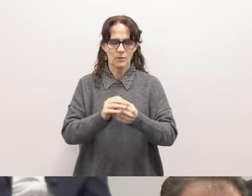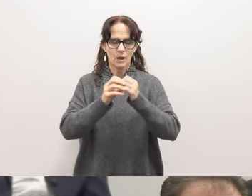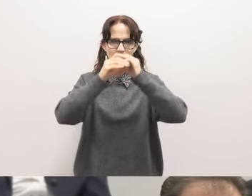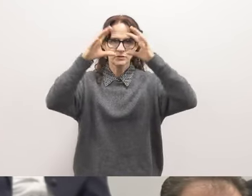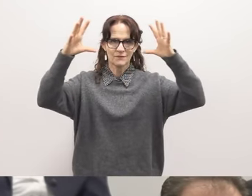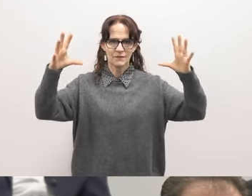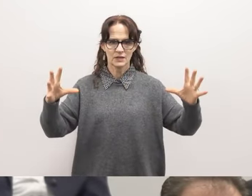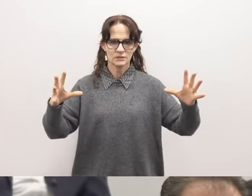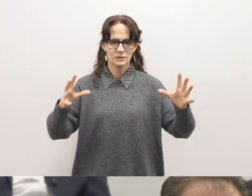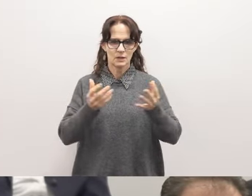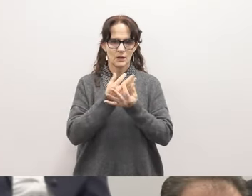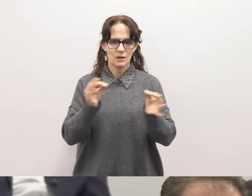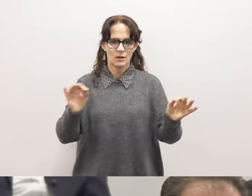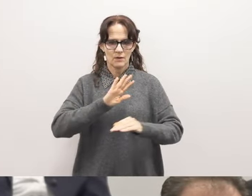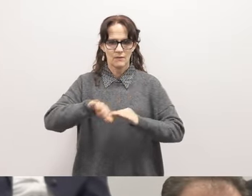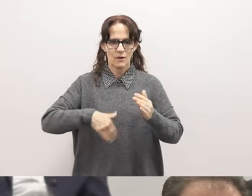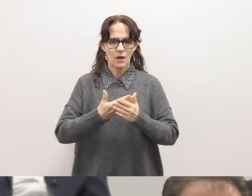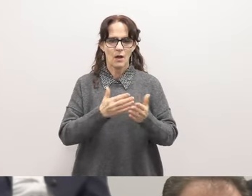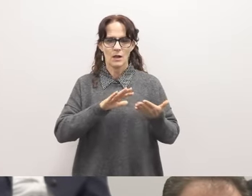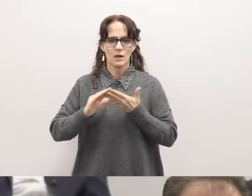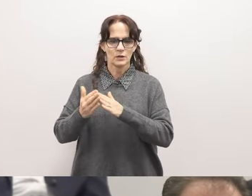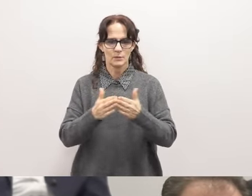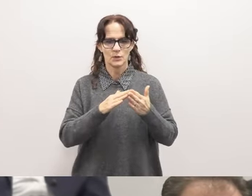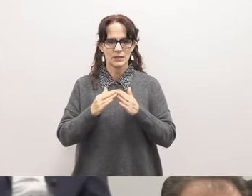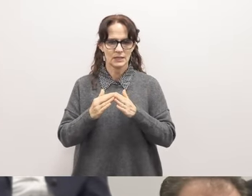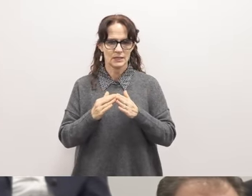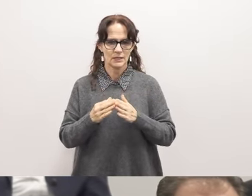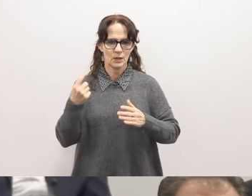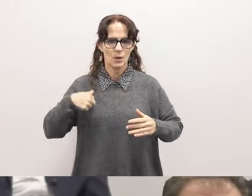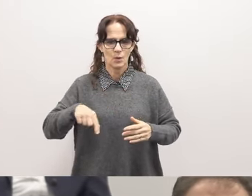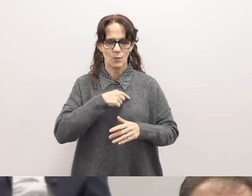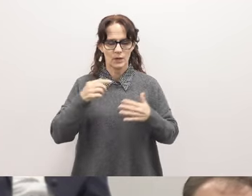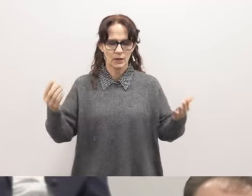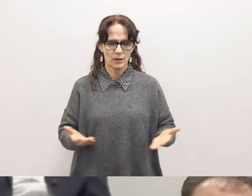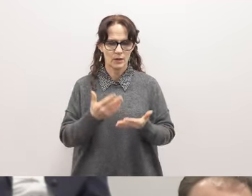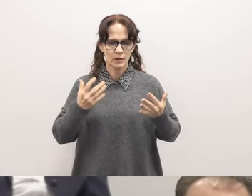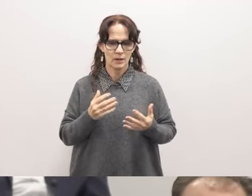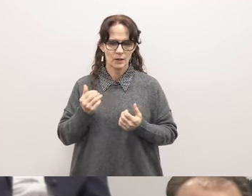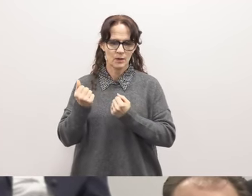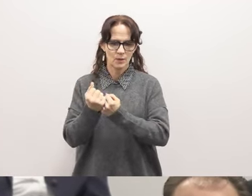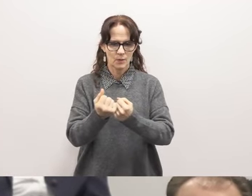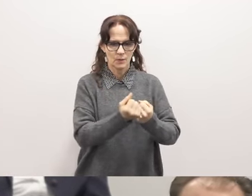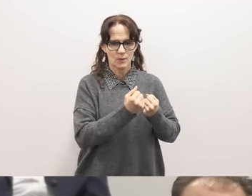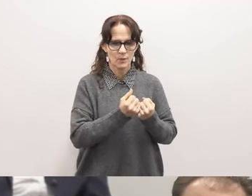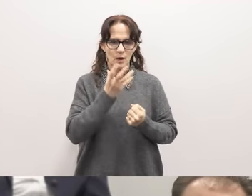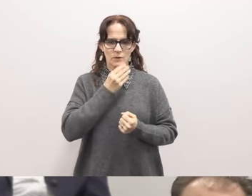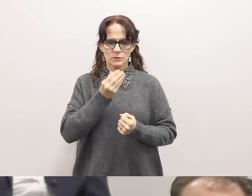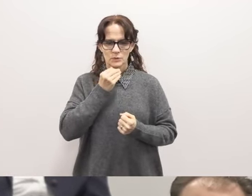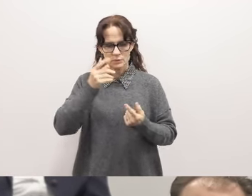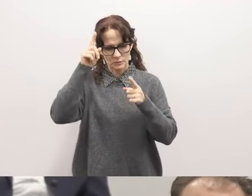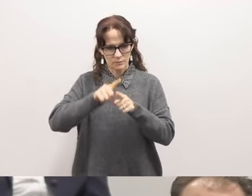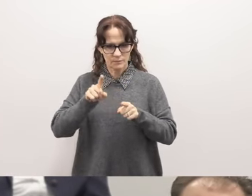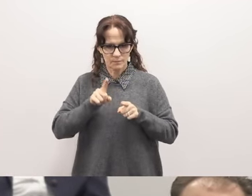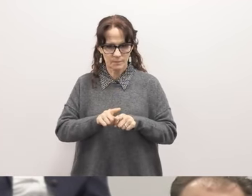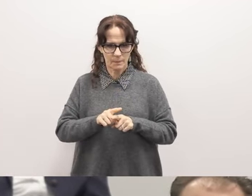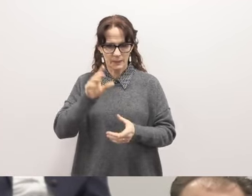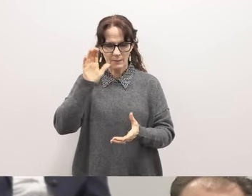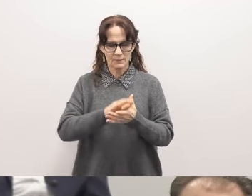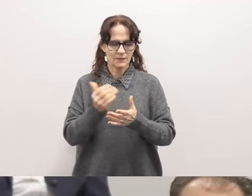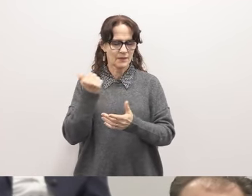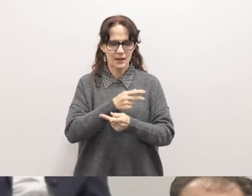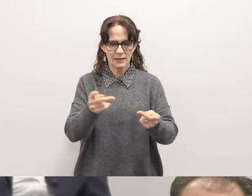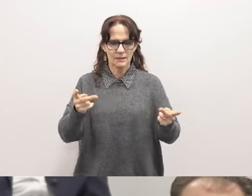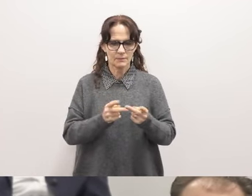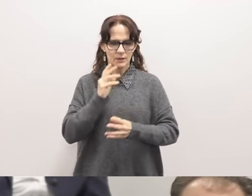for liberation for all our communities. We are here in solidarity with our Jewish siblings and believe that anywhere in the world,